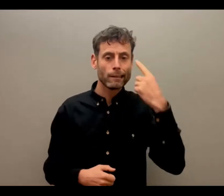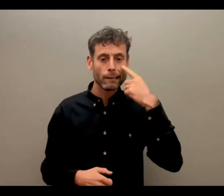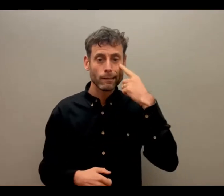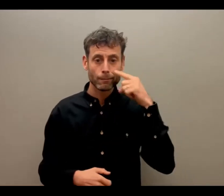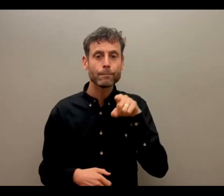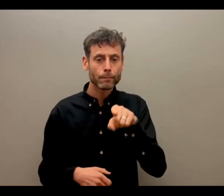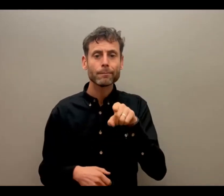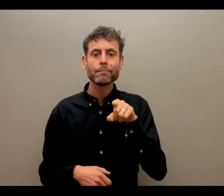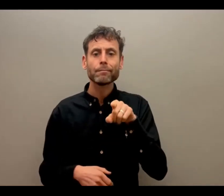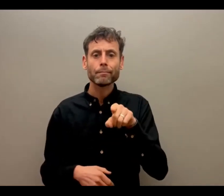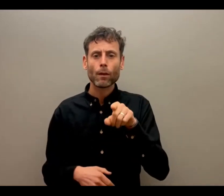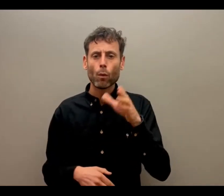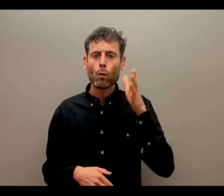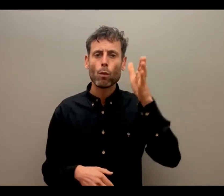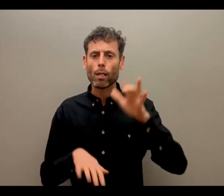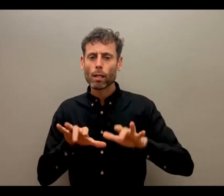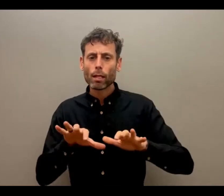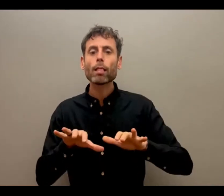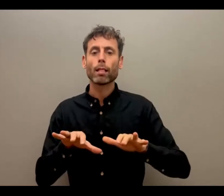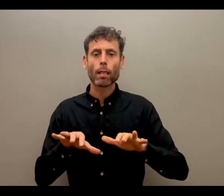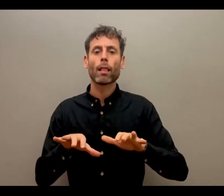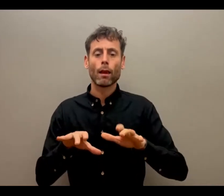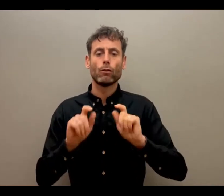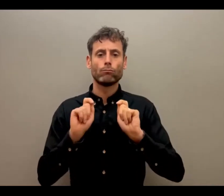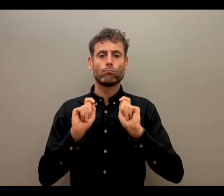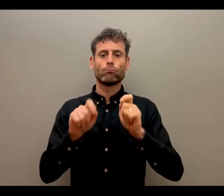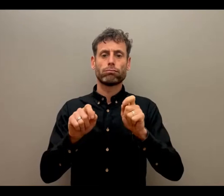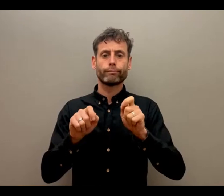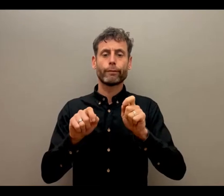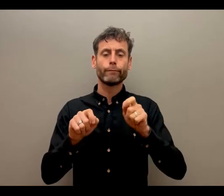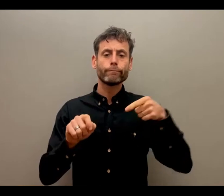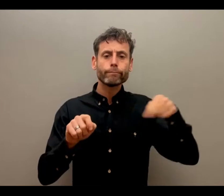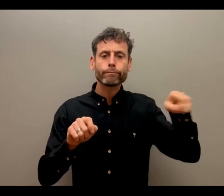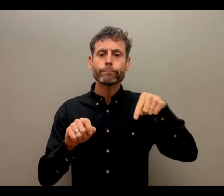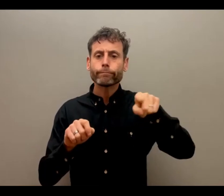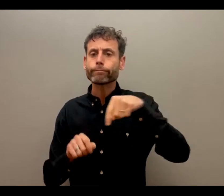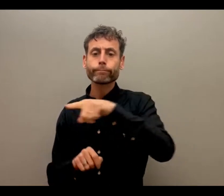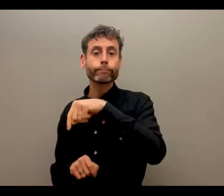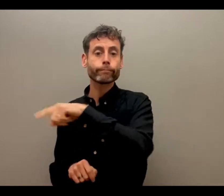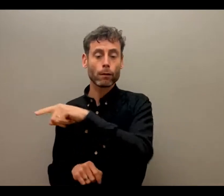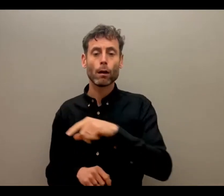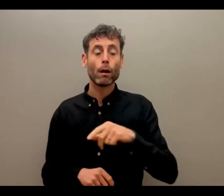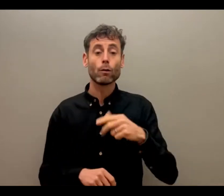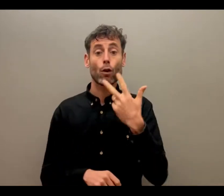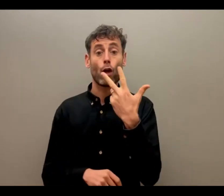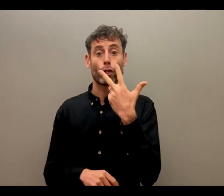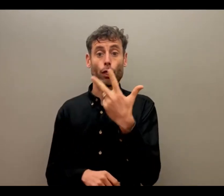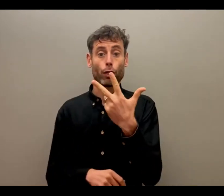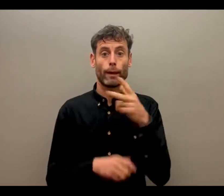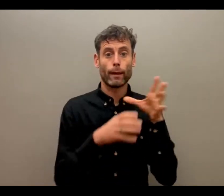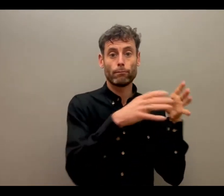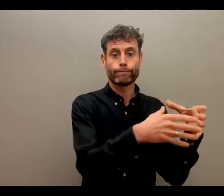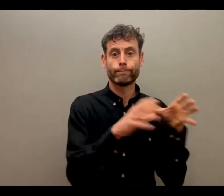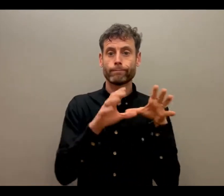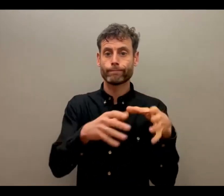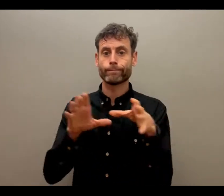to be, sorry, I got written instructions there a second ago. So let me just check them. There's going to be three sessions, three sections for the breakout